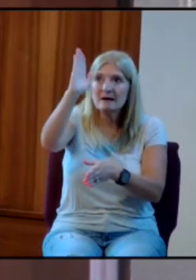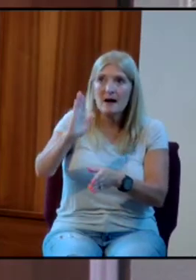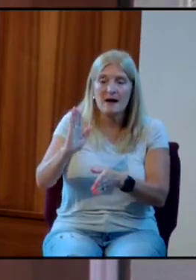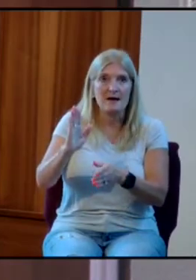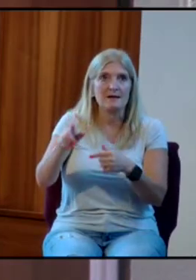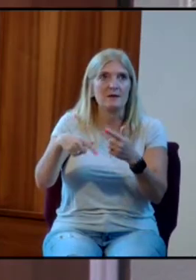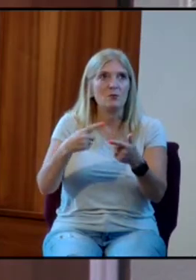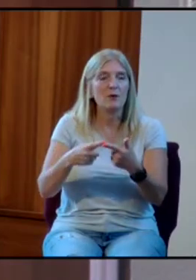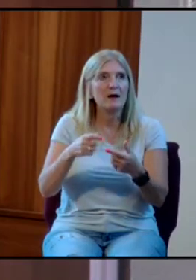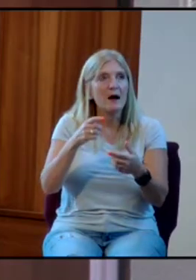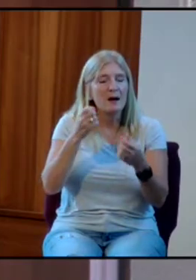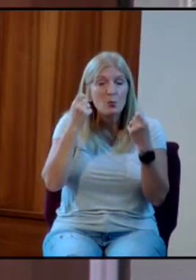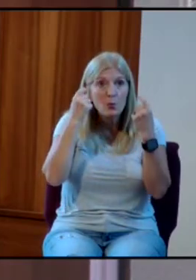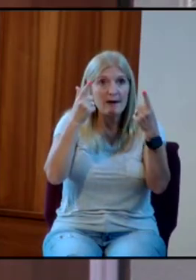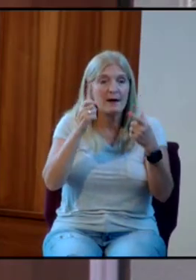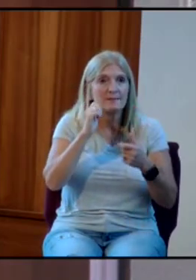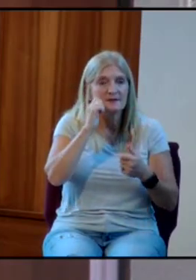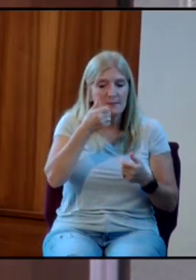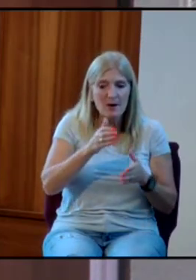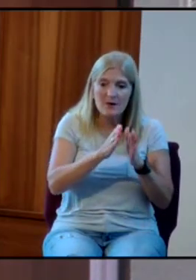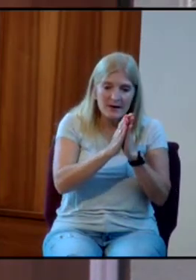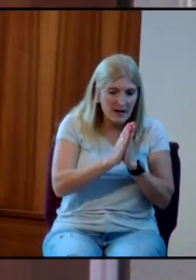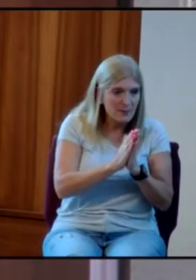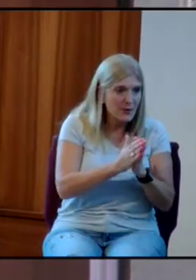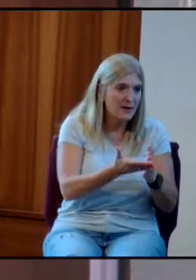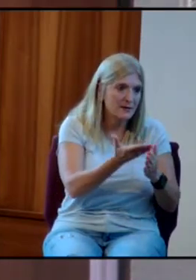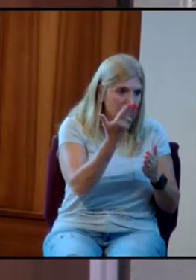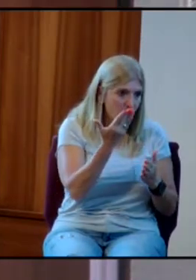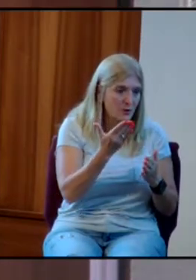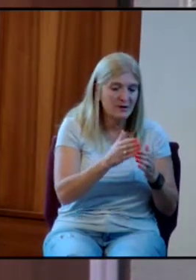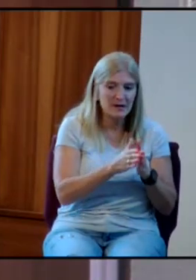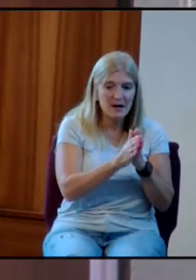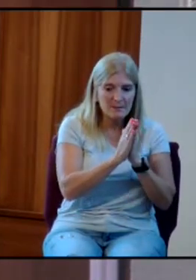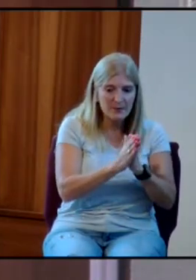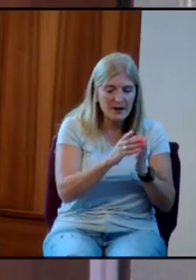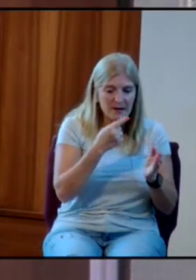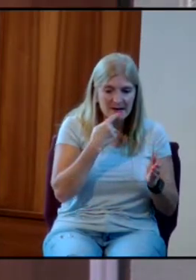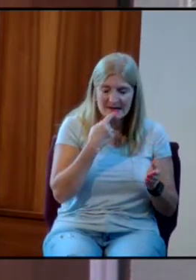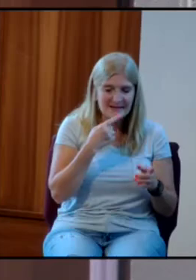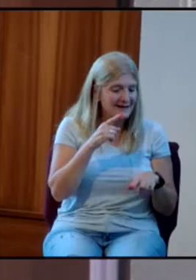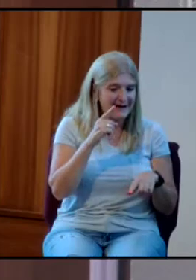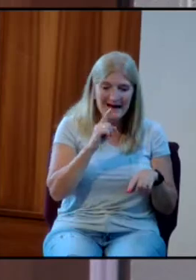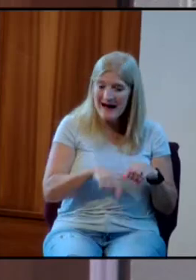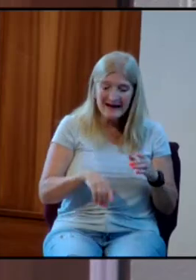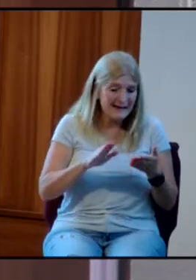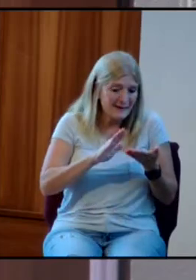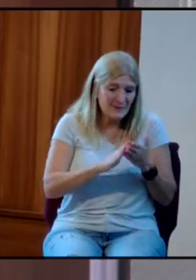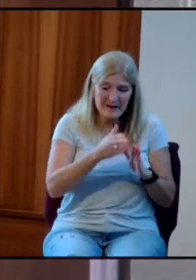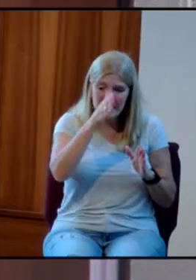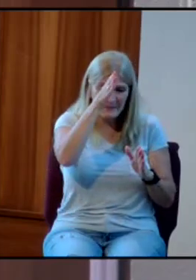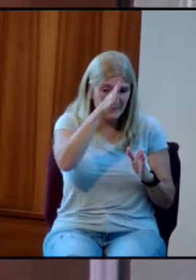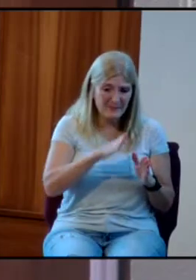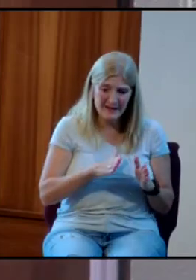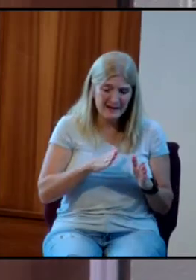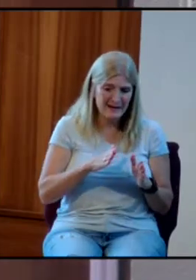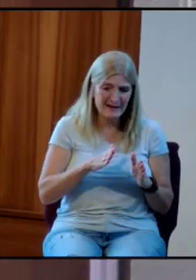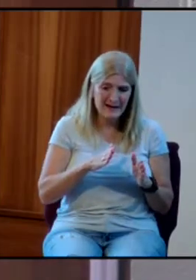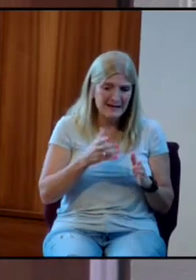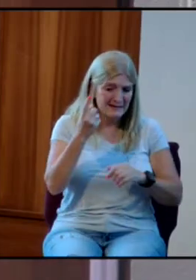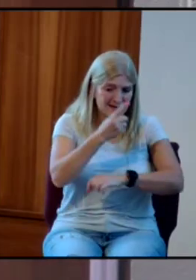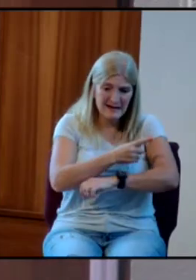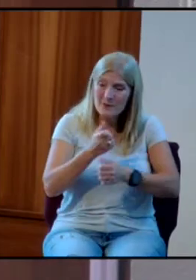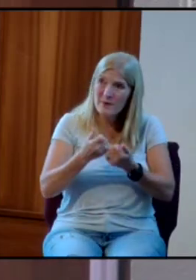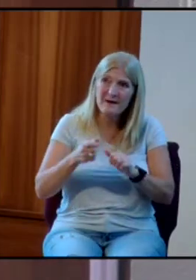get up tomorrow, I say my morning prayers and I say, I can't be the man I want to be today without your help.